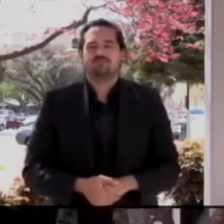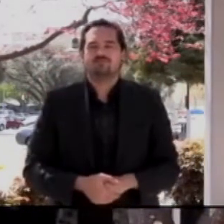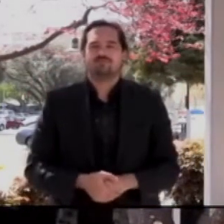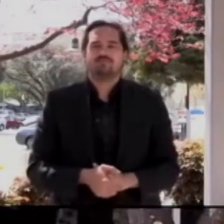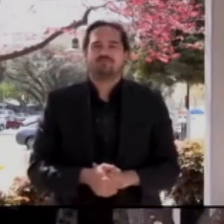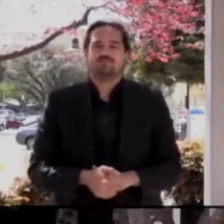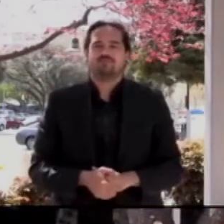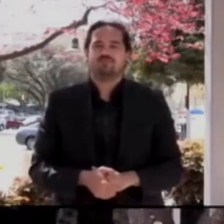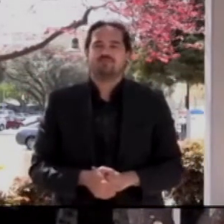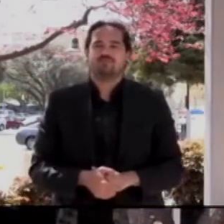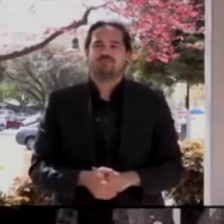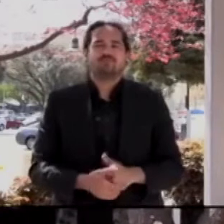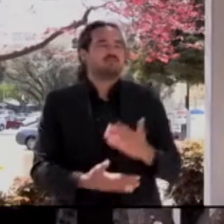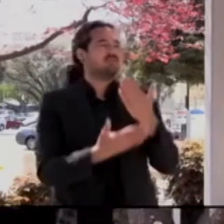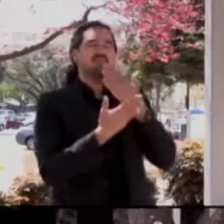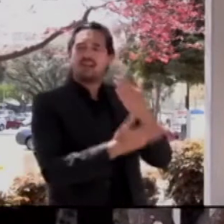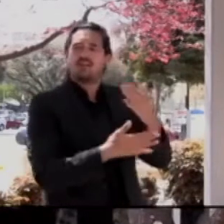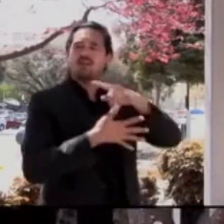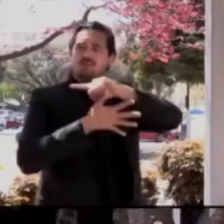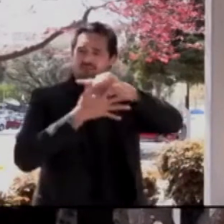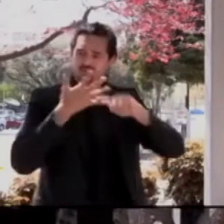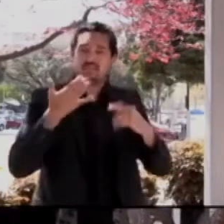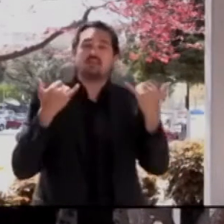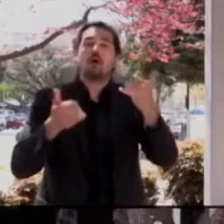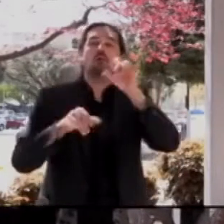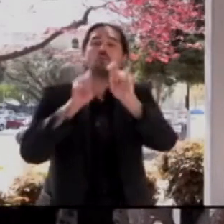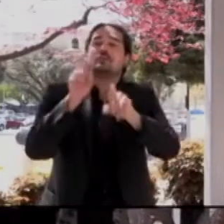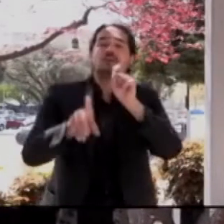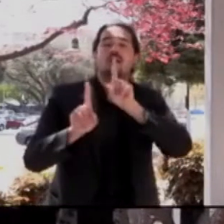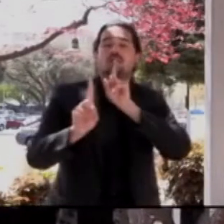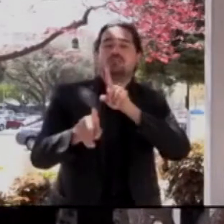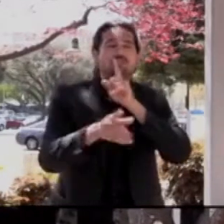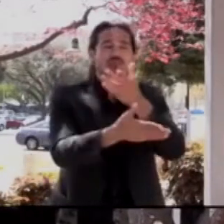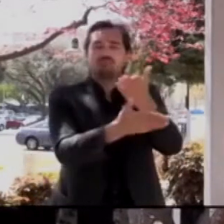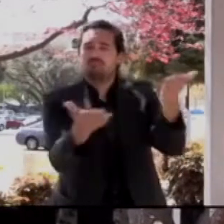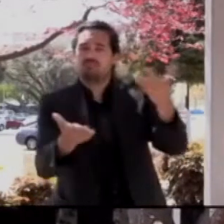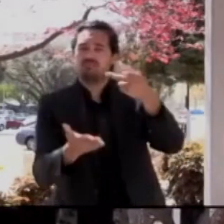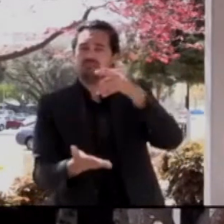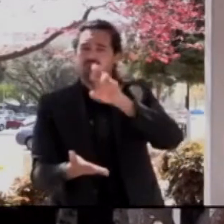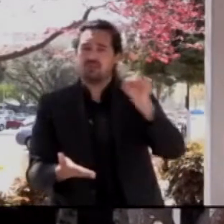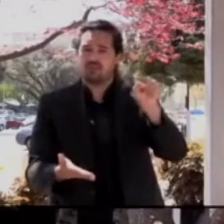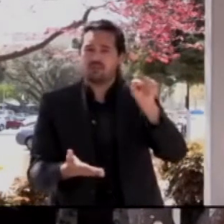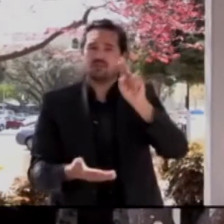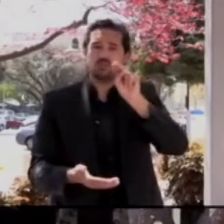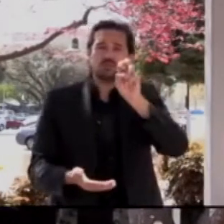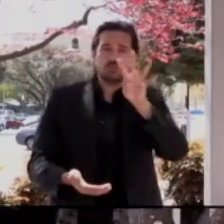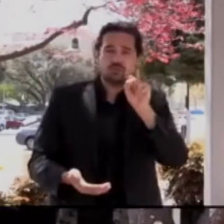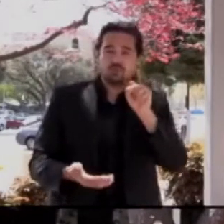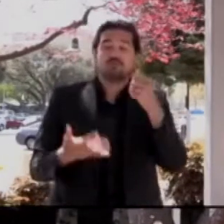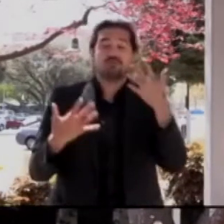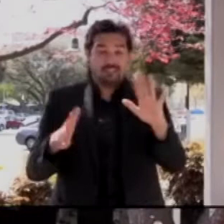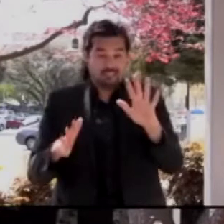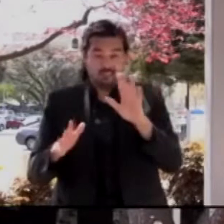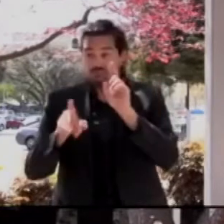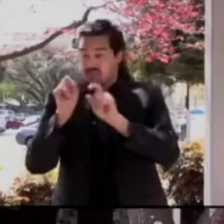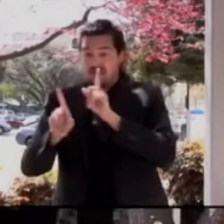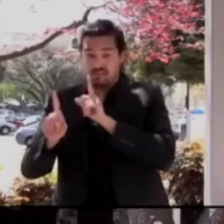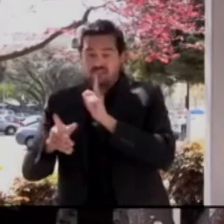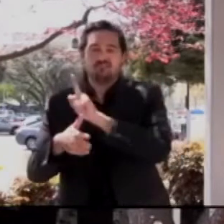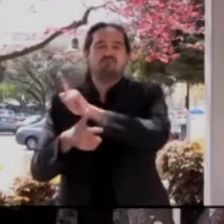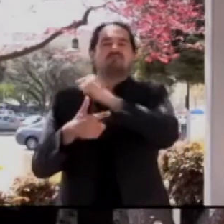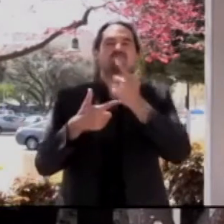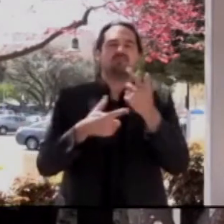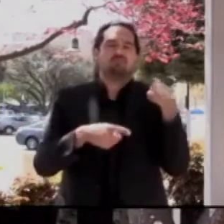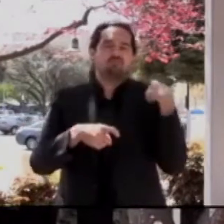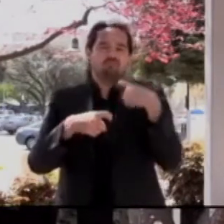Thank you, everyone. now move to the question and answer portion of the press conference before moving on to the Spanish section. We'll start with NBC. Please identify who your question is